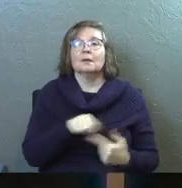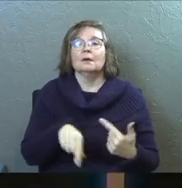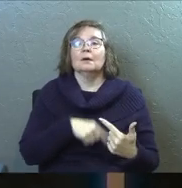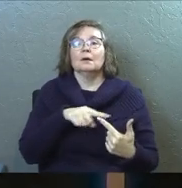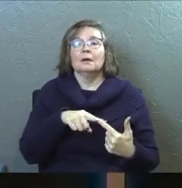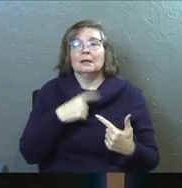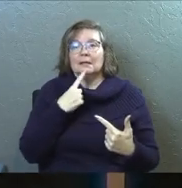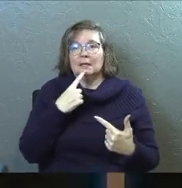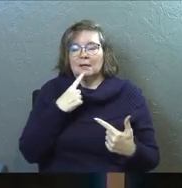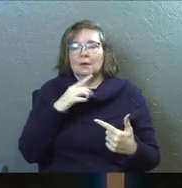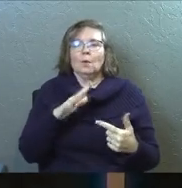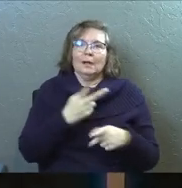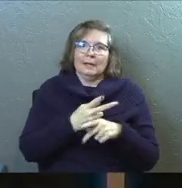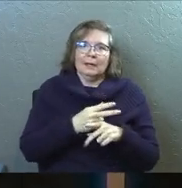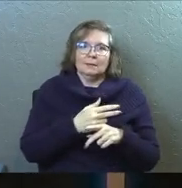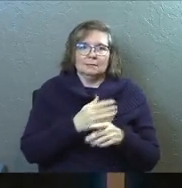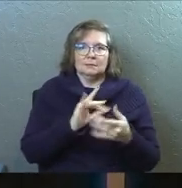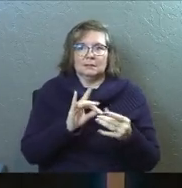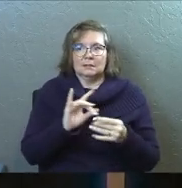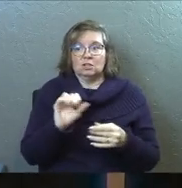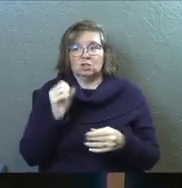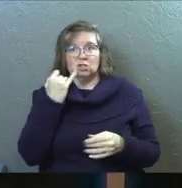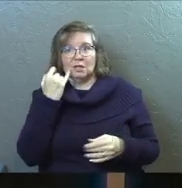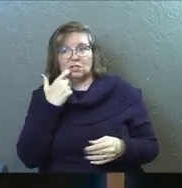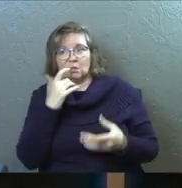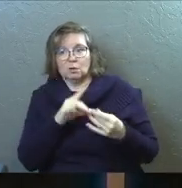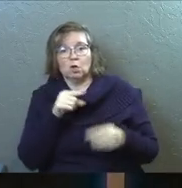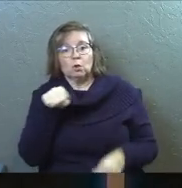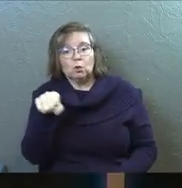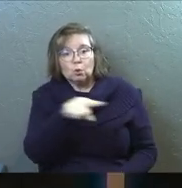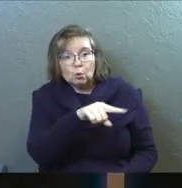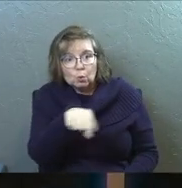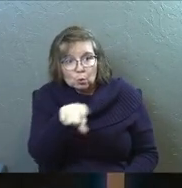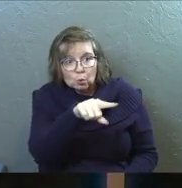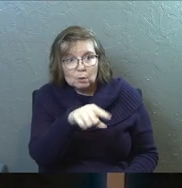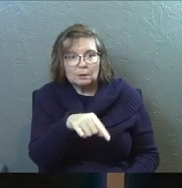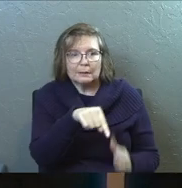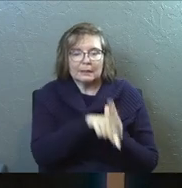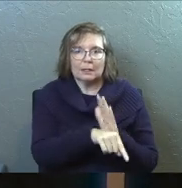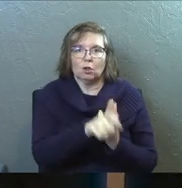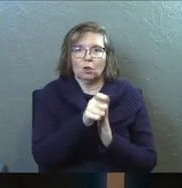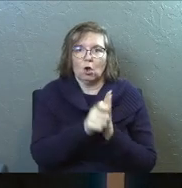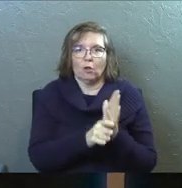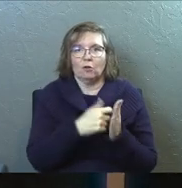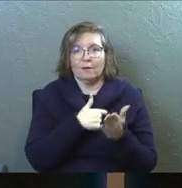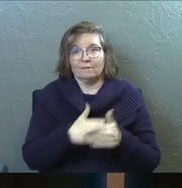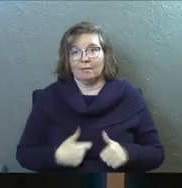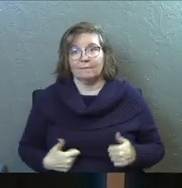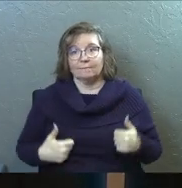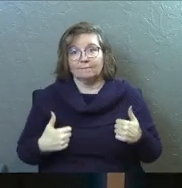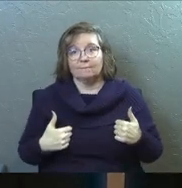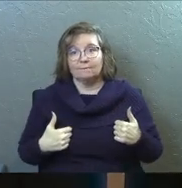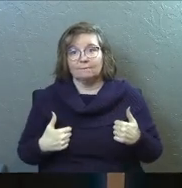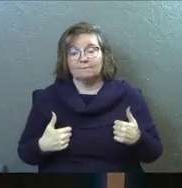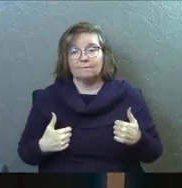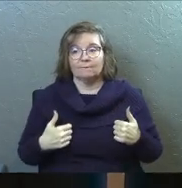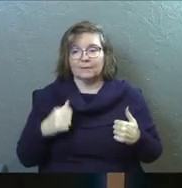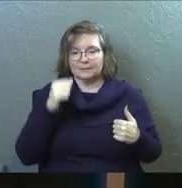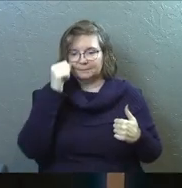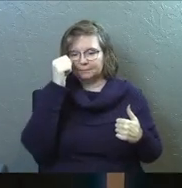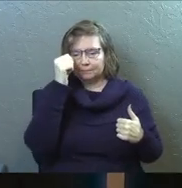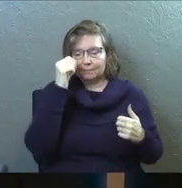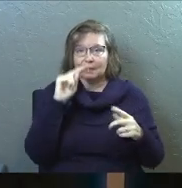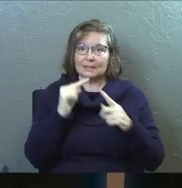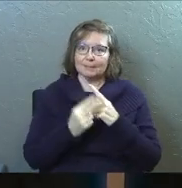said... He kept telling them, and Josh just referenced it, that he says, you are the one who killed the author of life. And he brings this